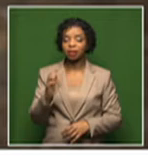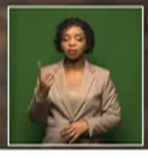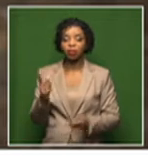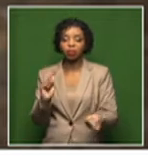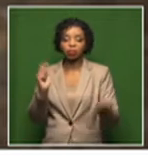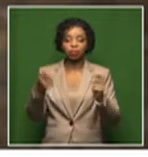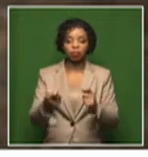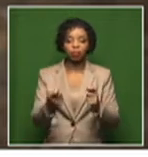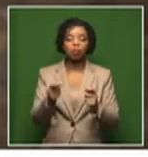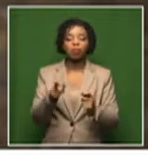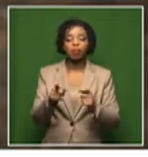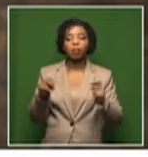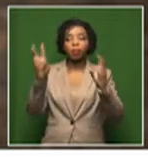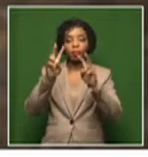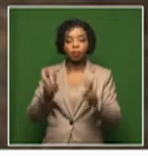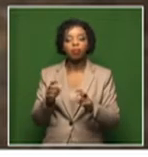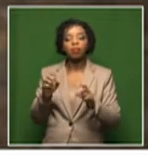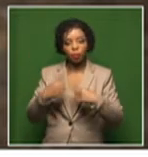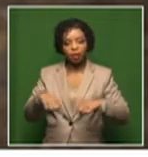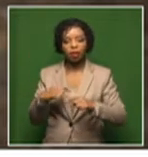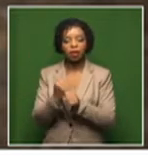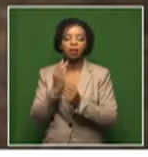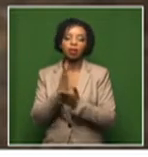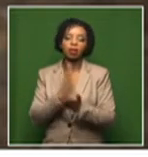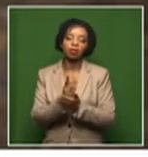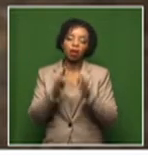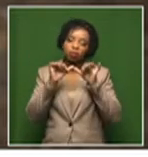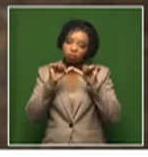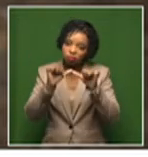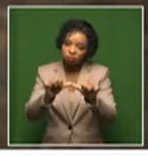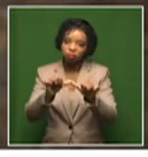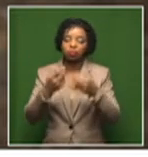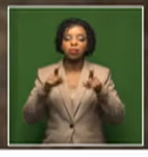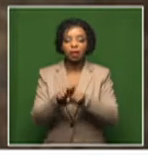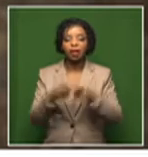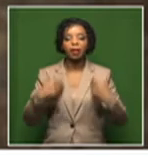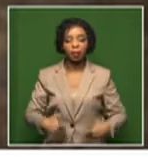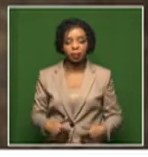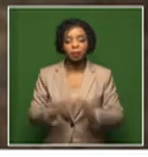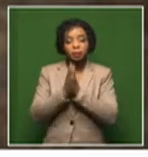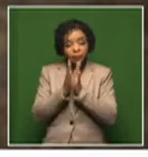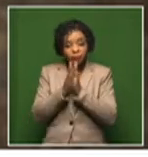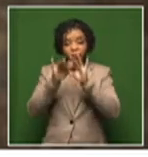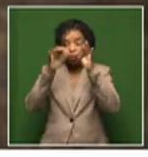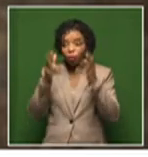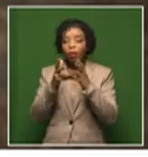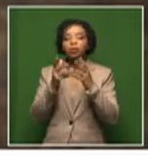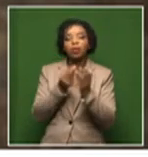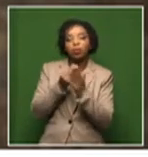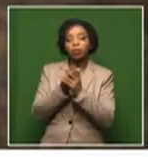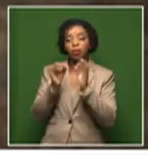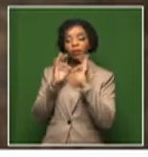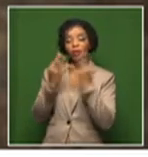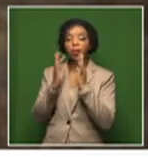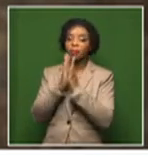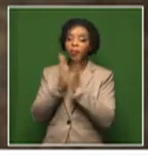And we will make sure that he keeps that promise. I also attended the World Economic Forum to urge world leaders to take drastic